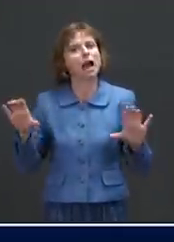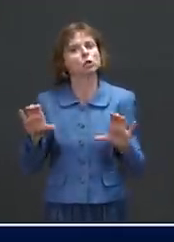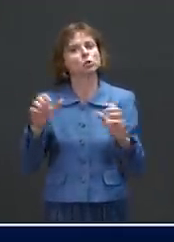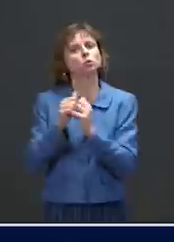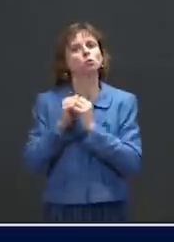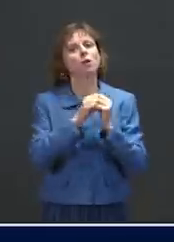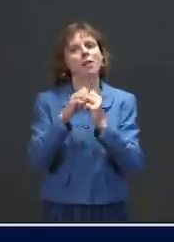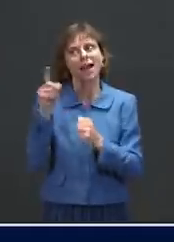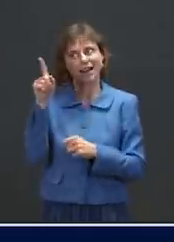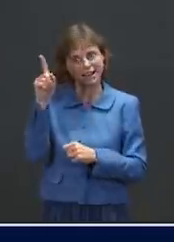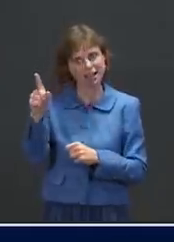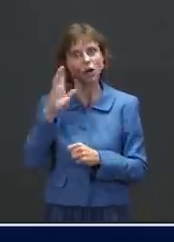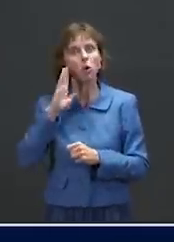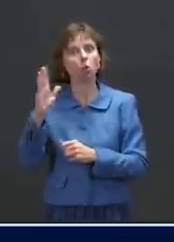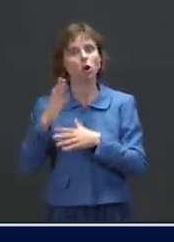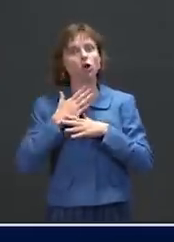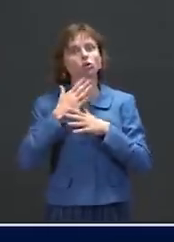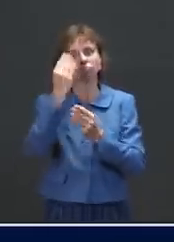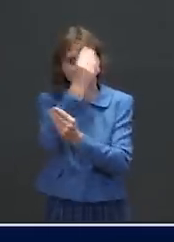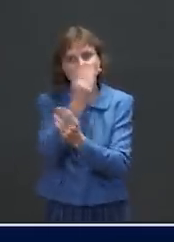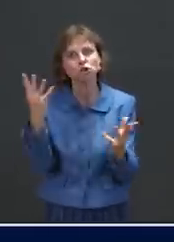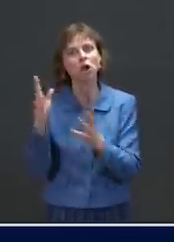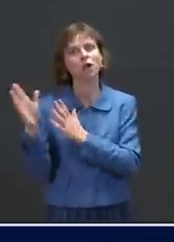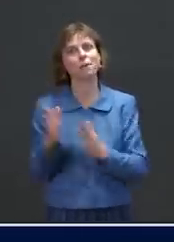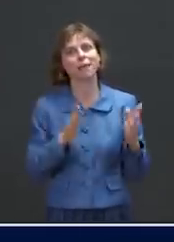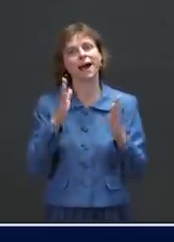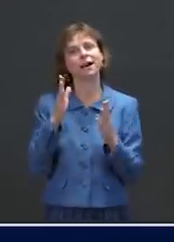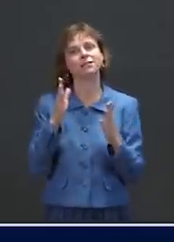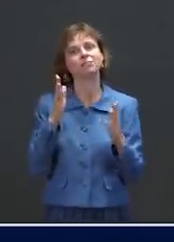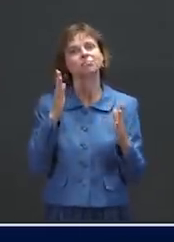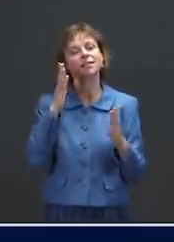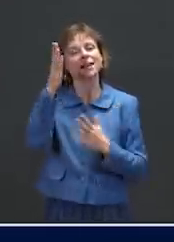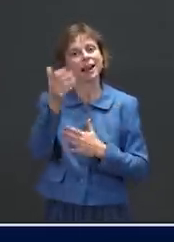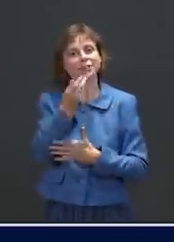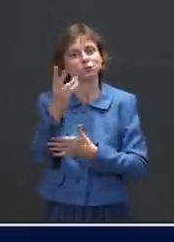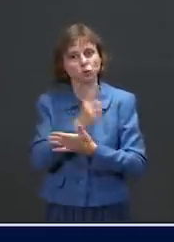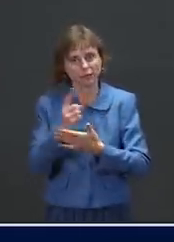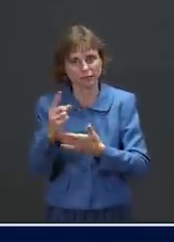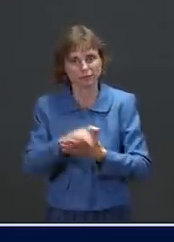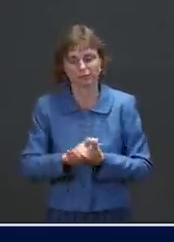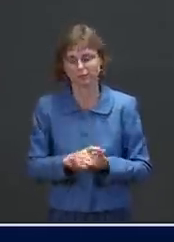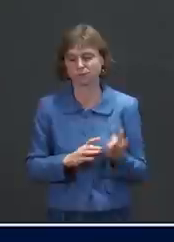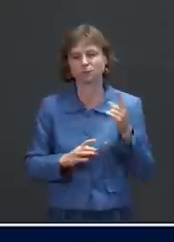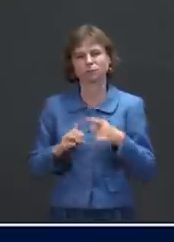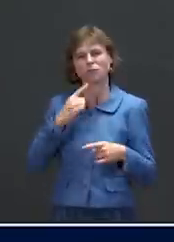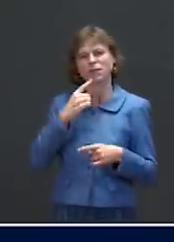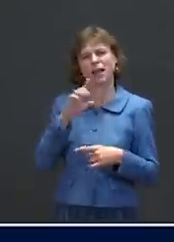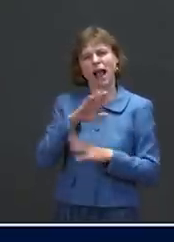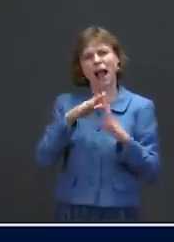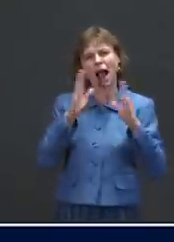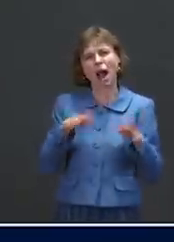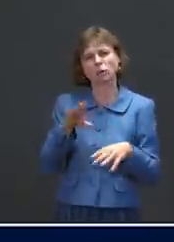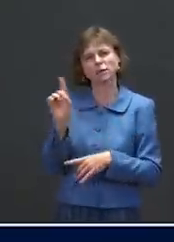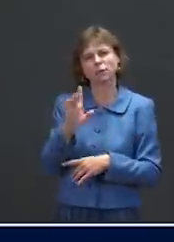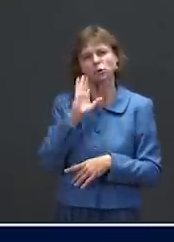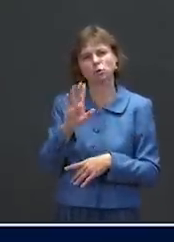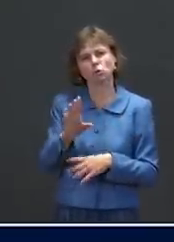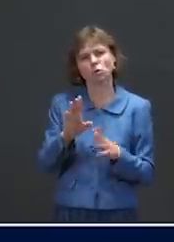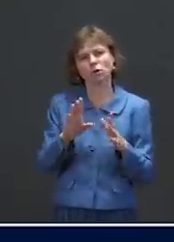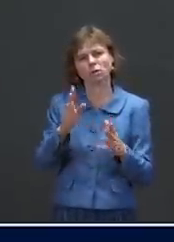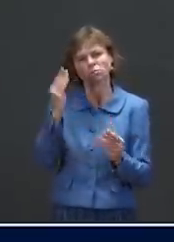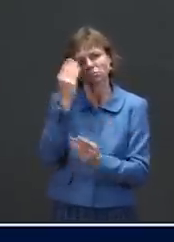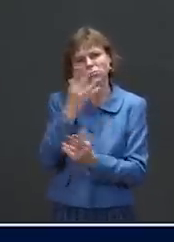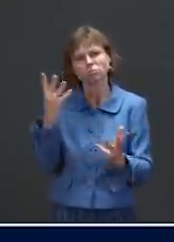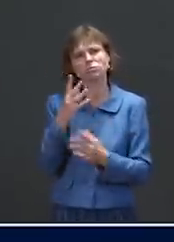more about his details of that plan in the weeks ahead. The And then just a quick one on the stimulus. There's reporting that House Democrats are going to come out with a $3,000 per